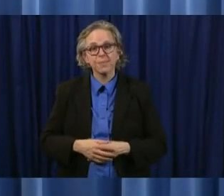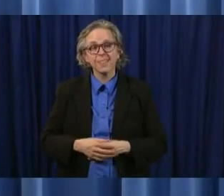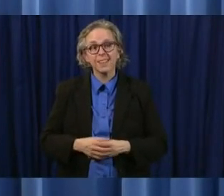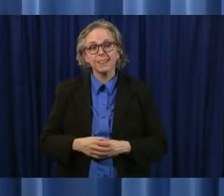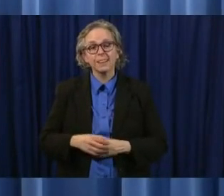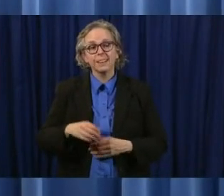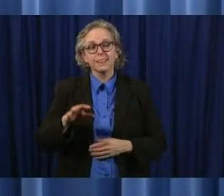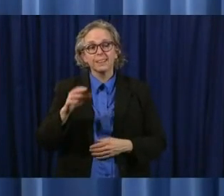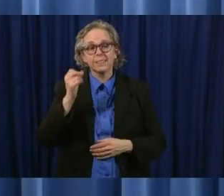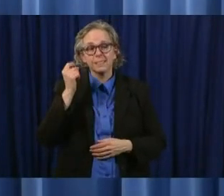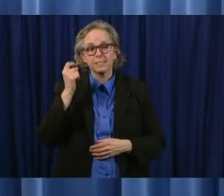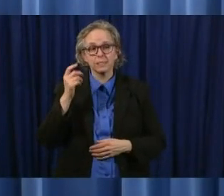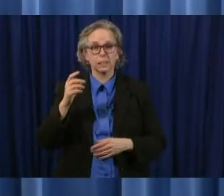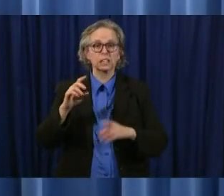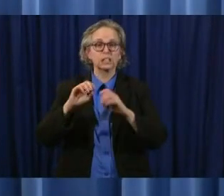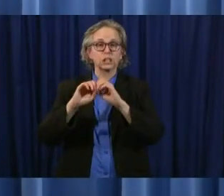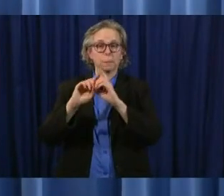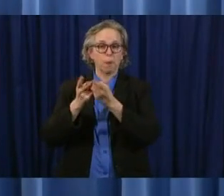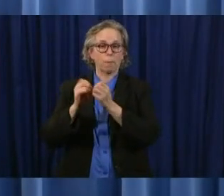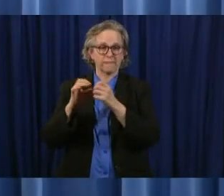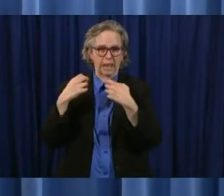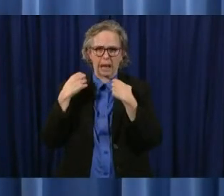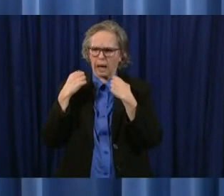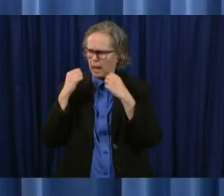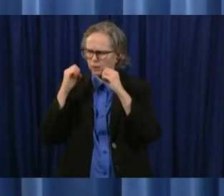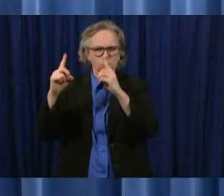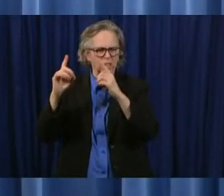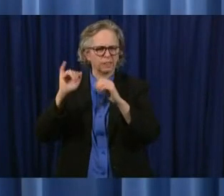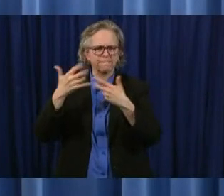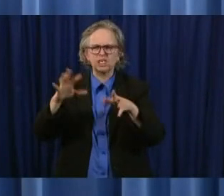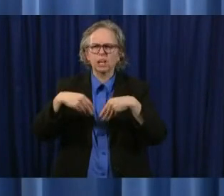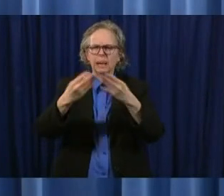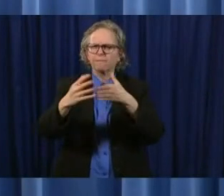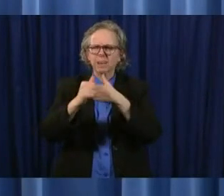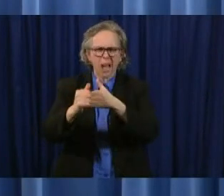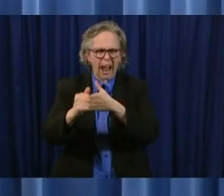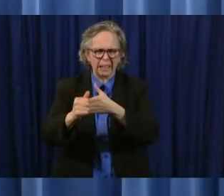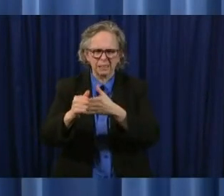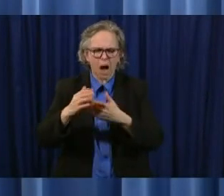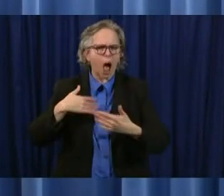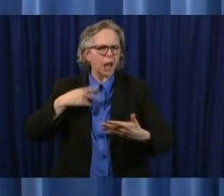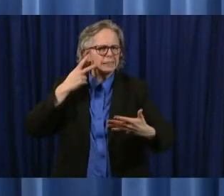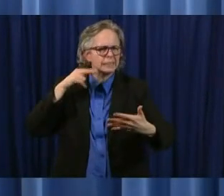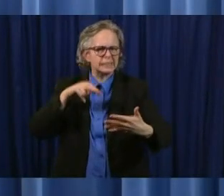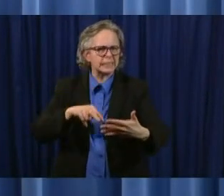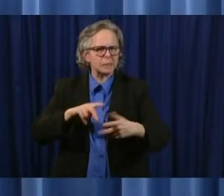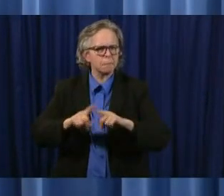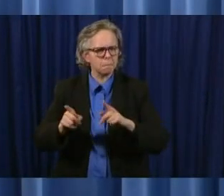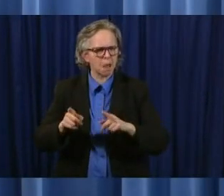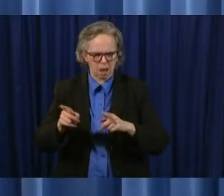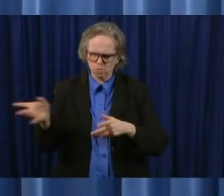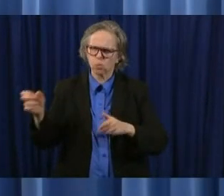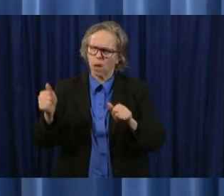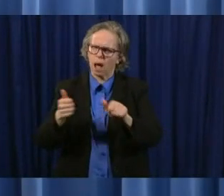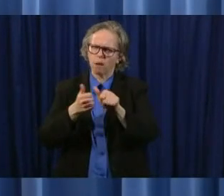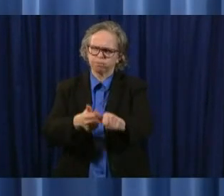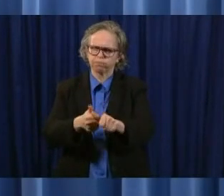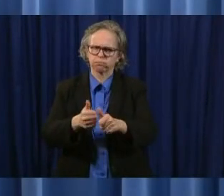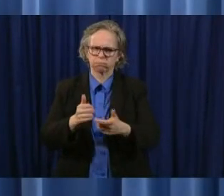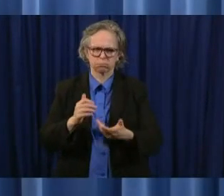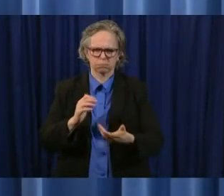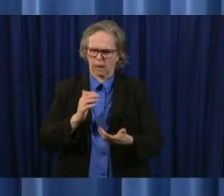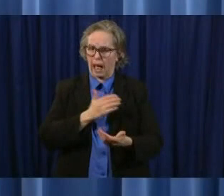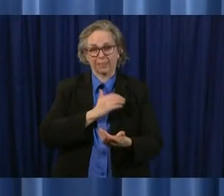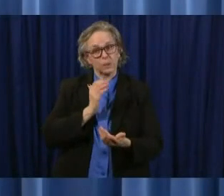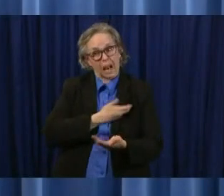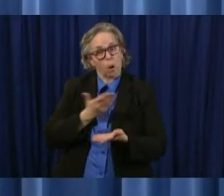education did put out some guidance i didn't see it going out but but i think it was consistent with uh the things that we have been saying